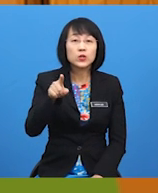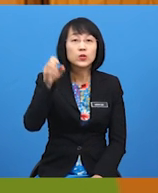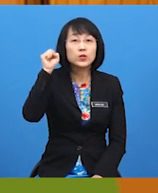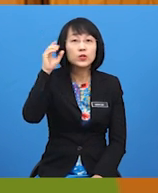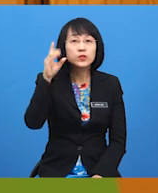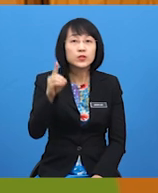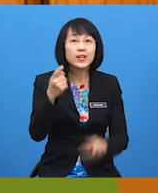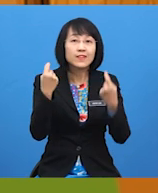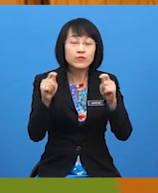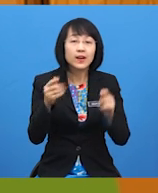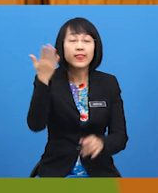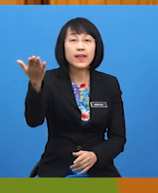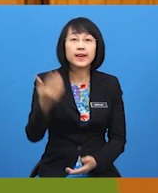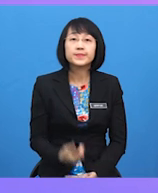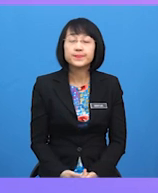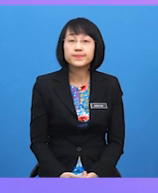there.